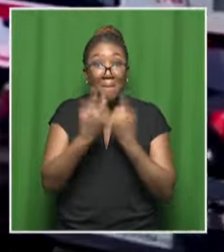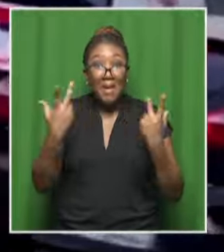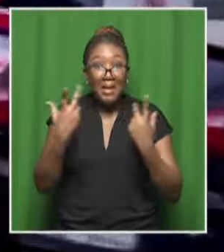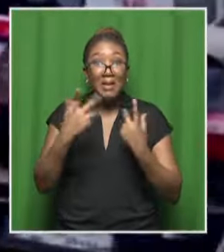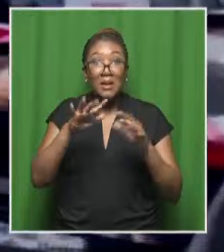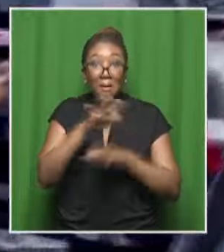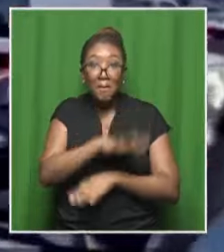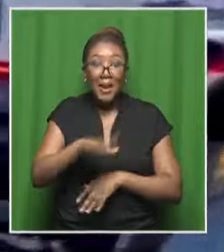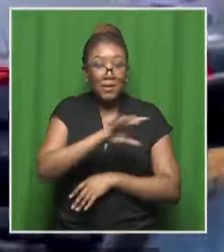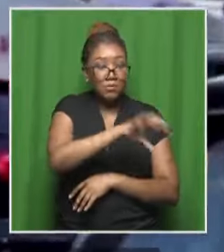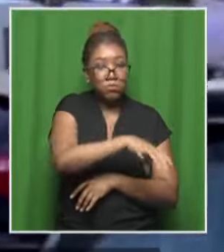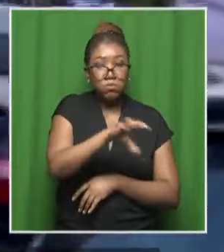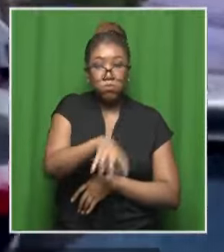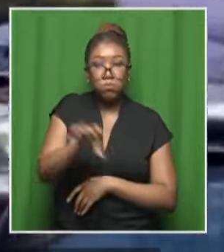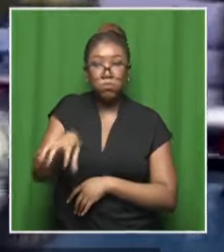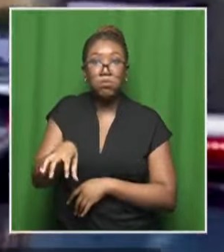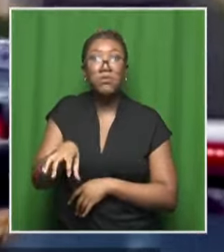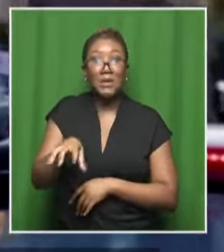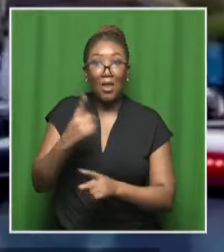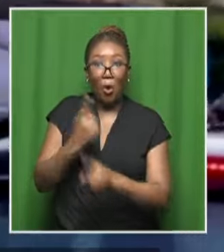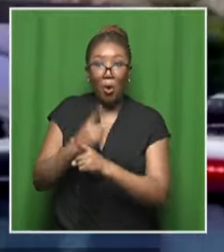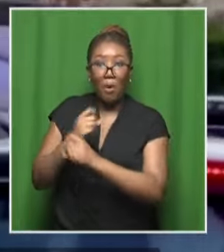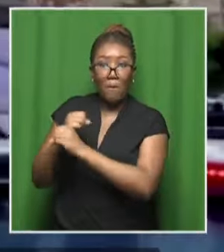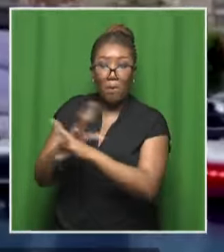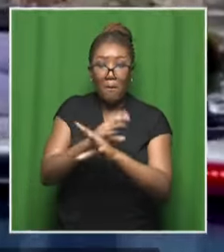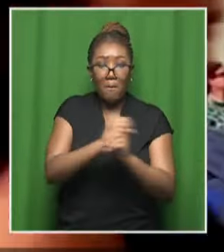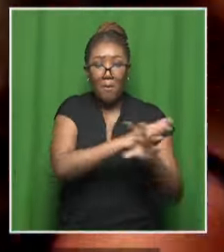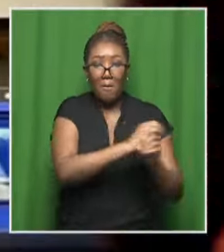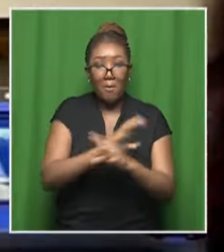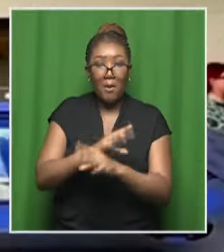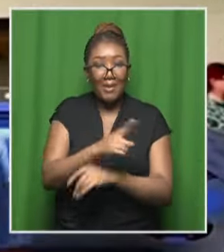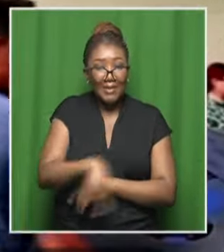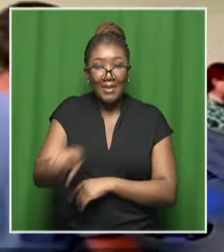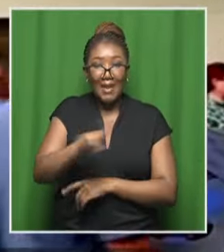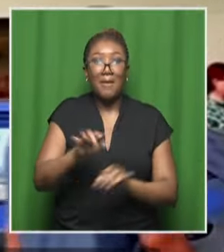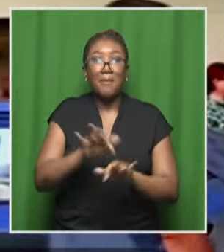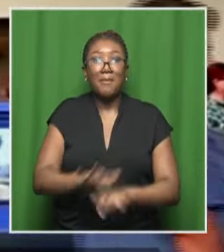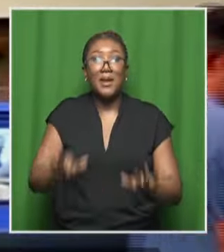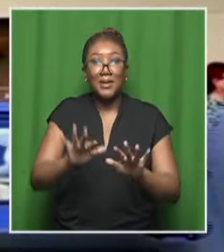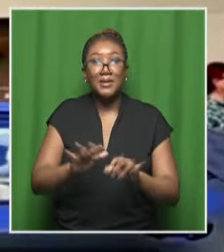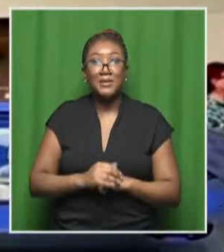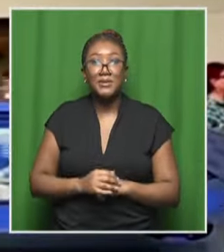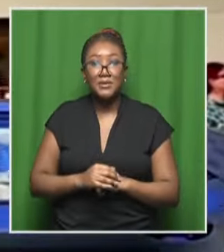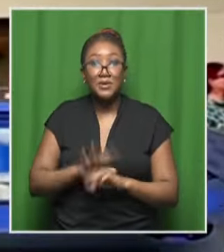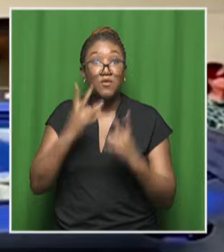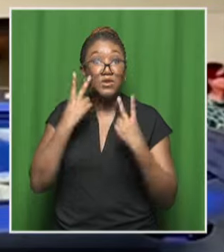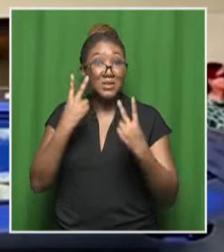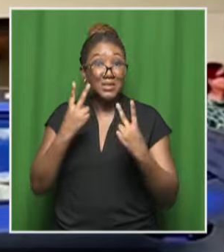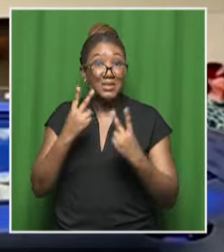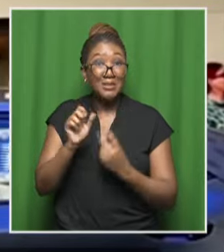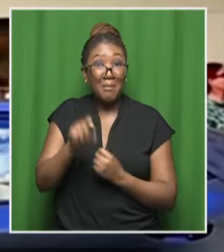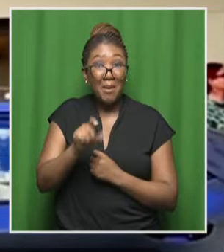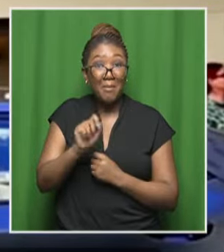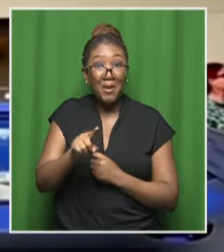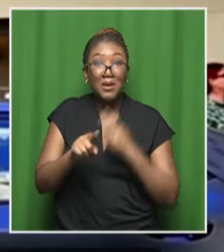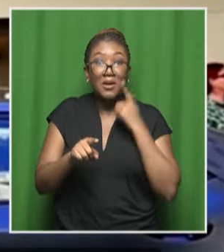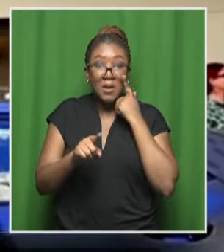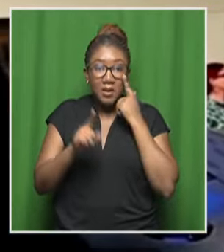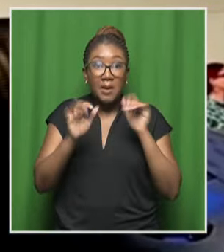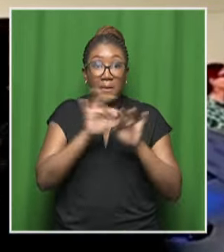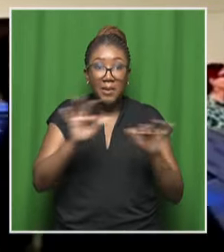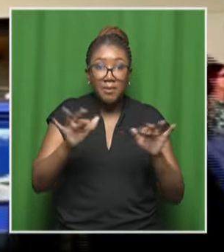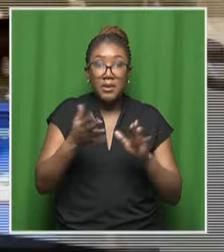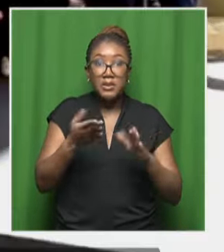being targeted. This dangerous turns civilian